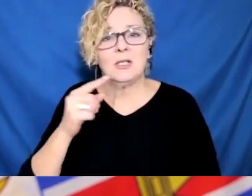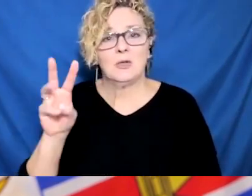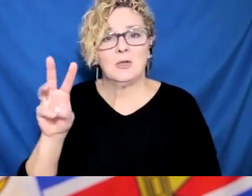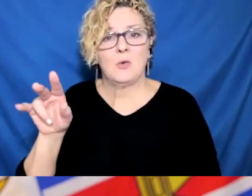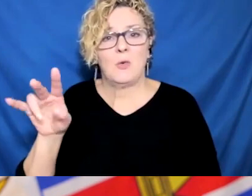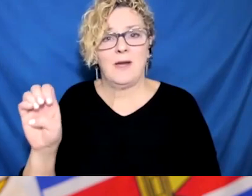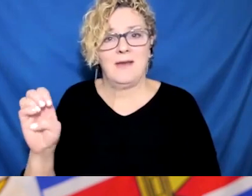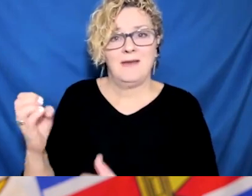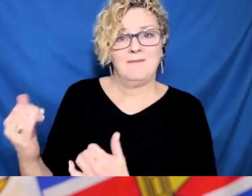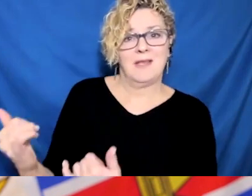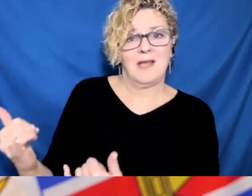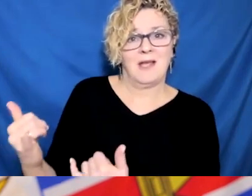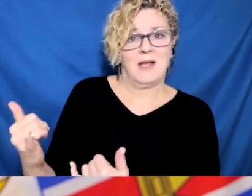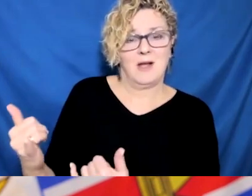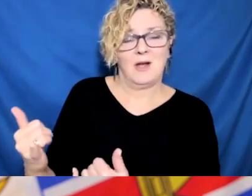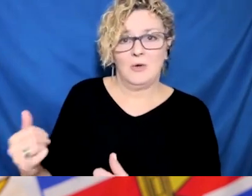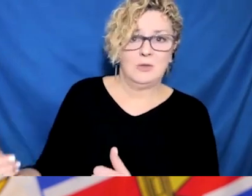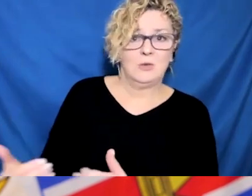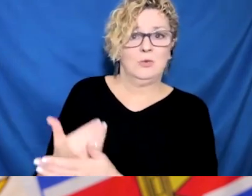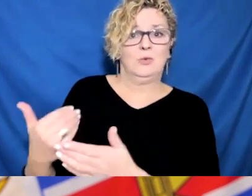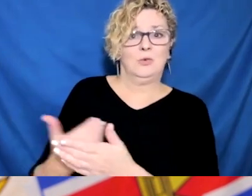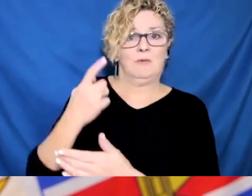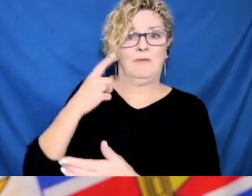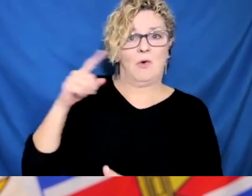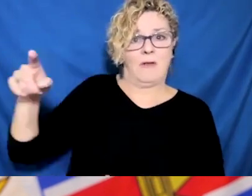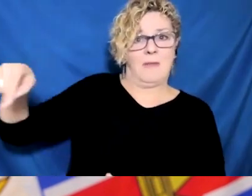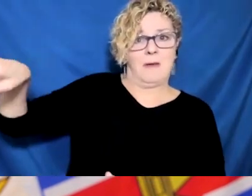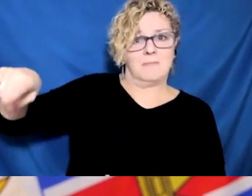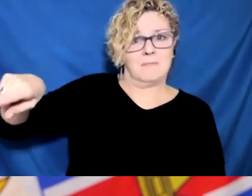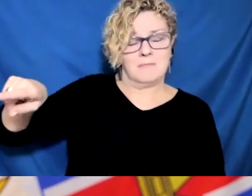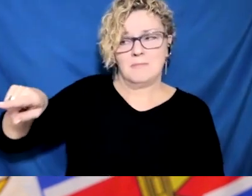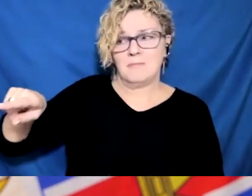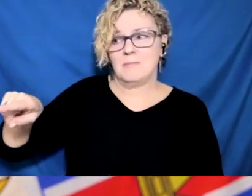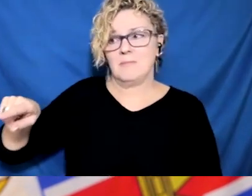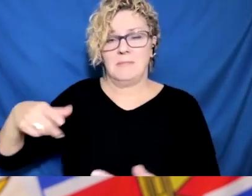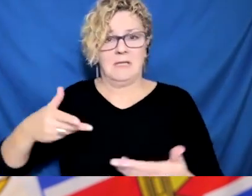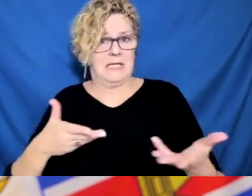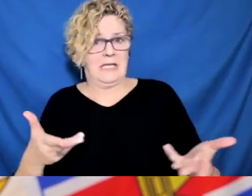my responsibility to communicate that better, and I'll do that in the future.